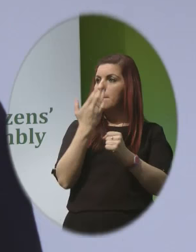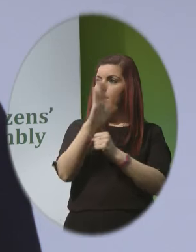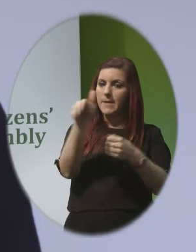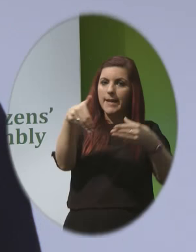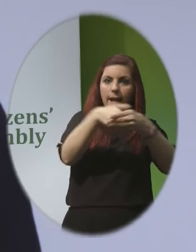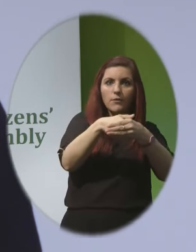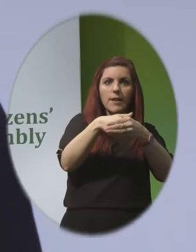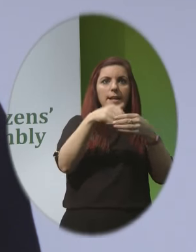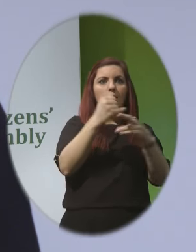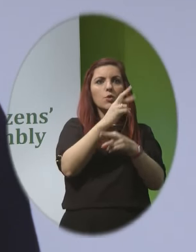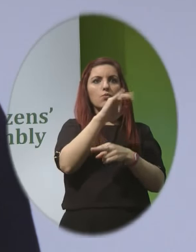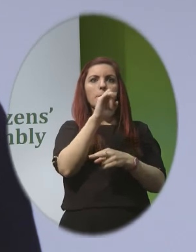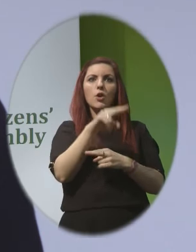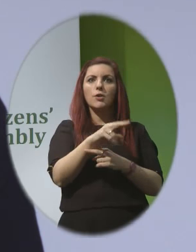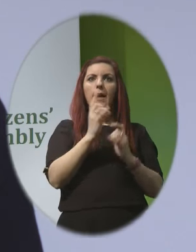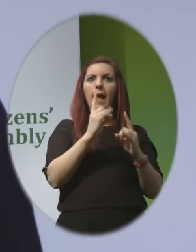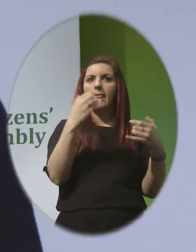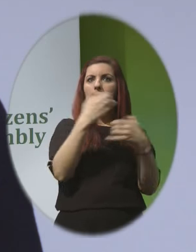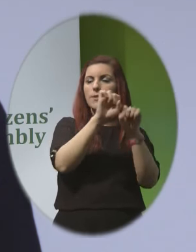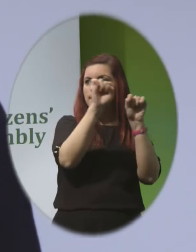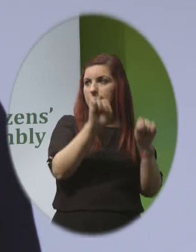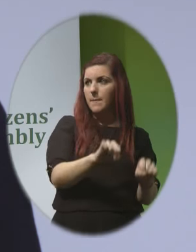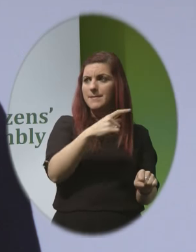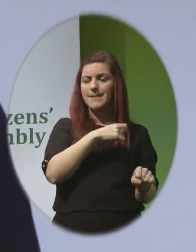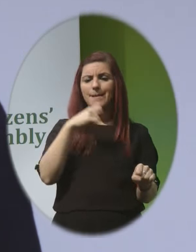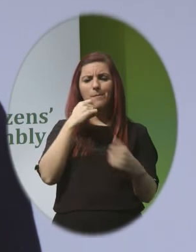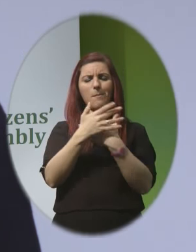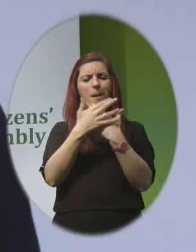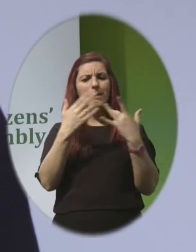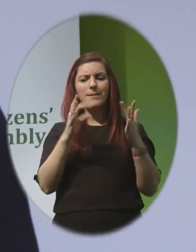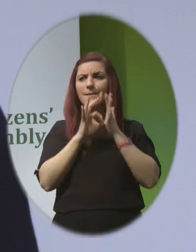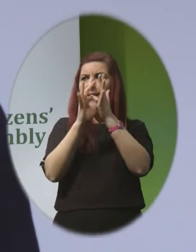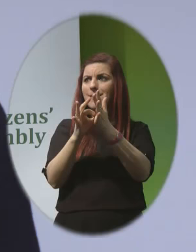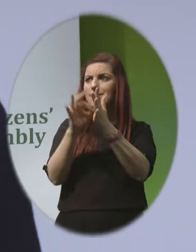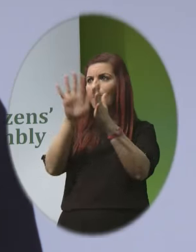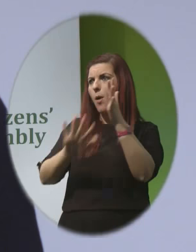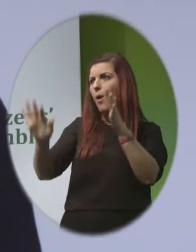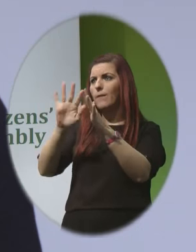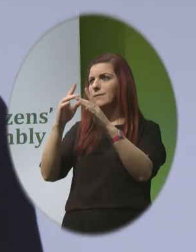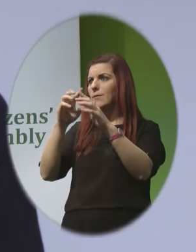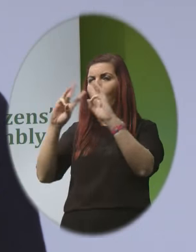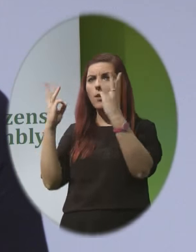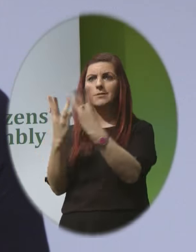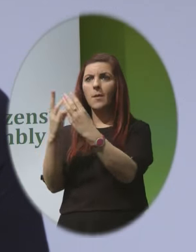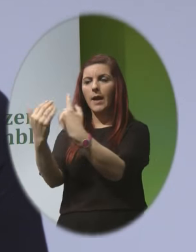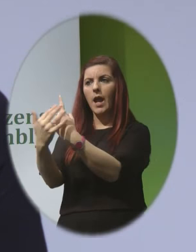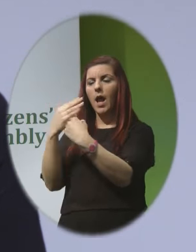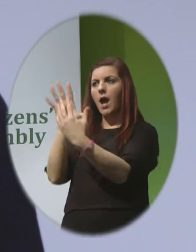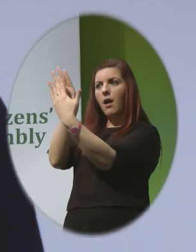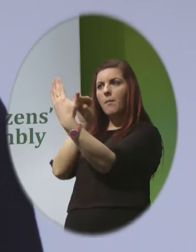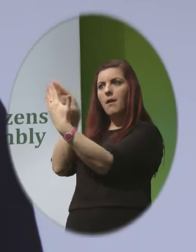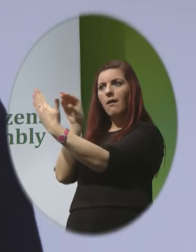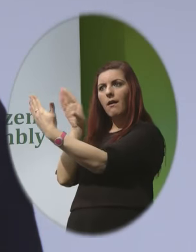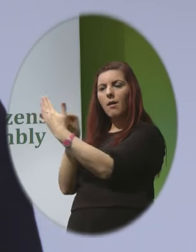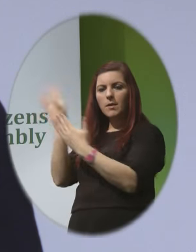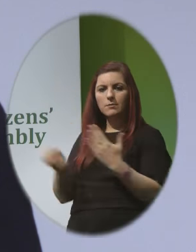reproductive health care system as I said there is ample guidance and many useful models from other countries to fall back on to